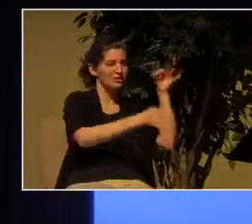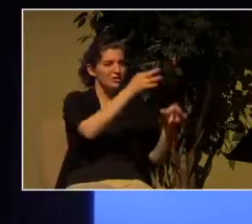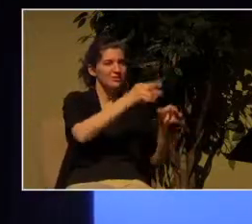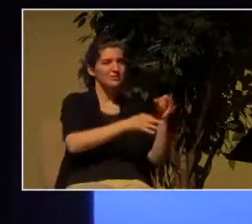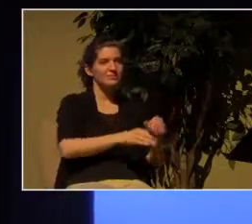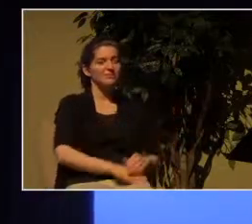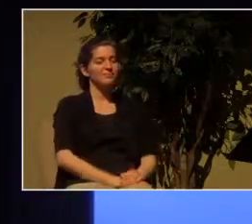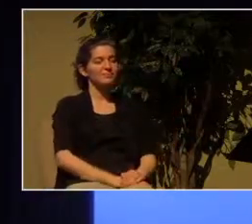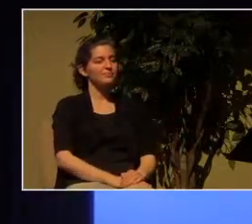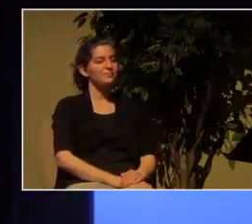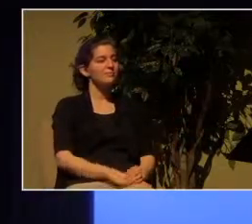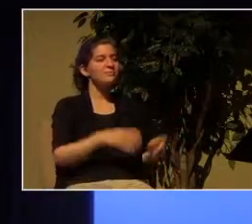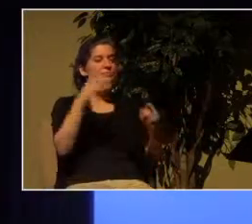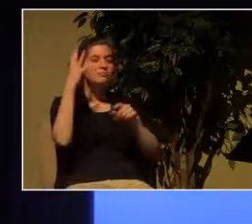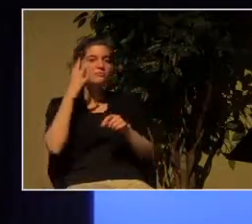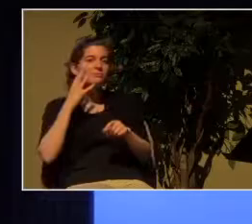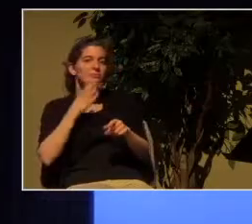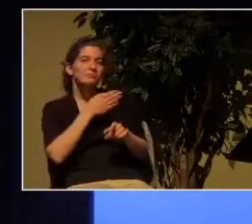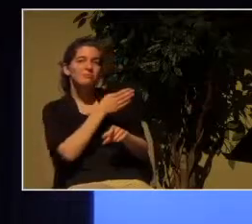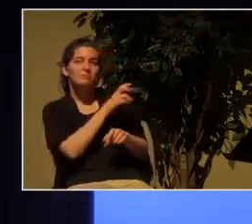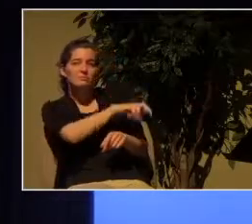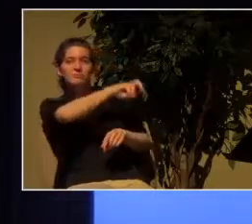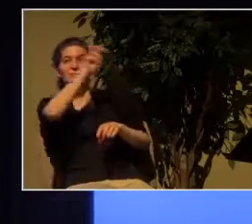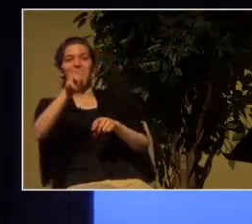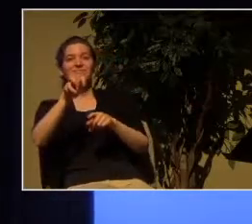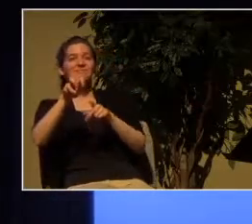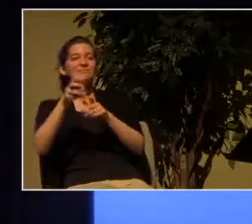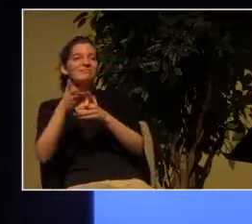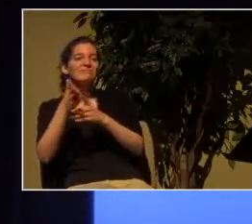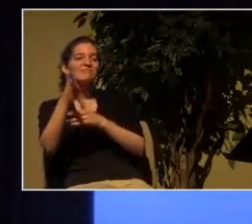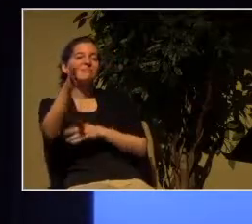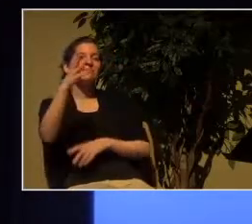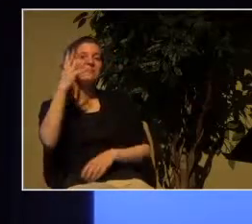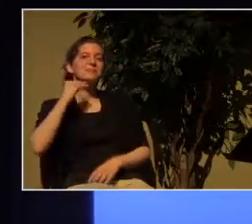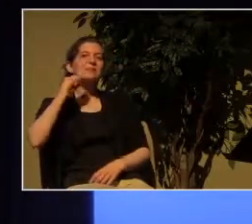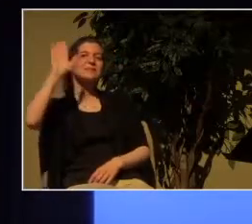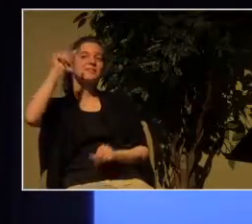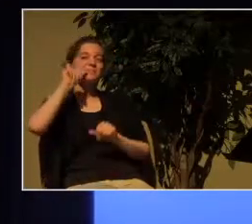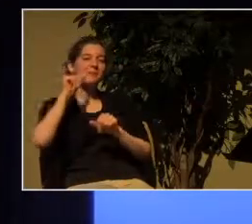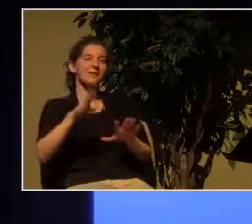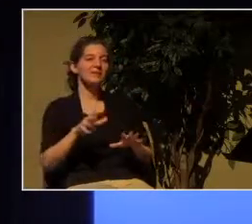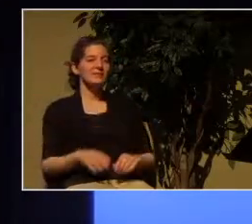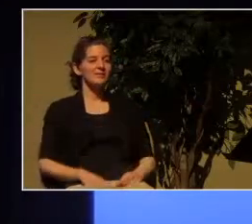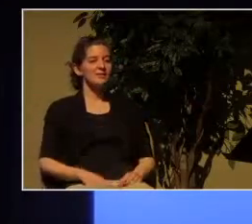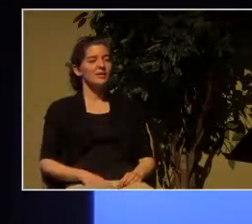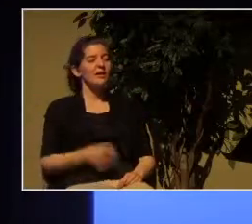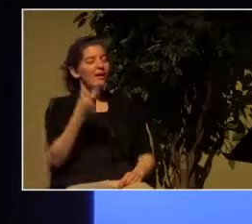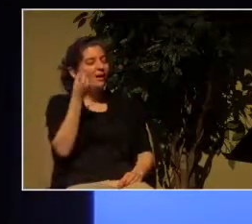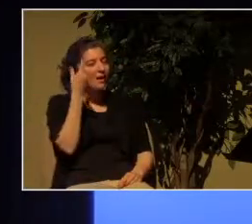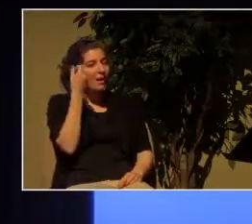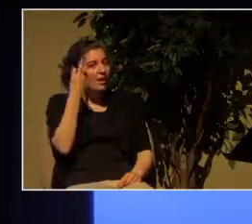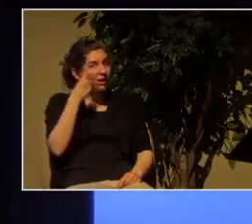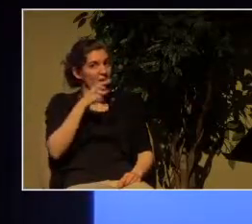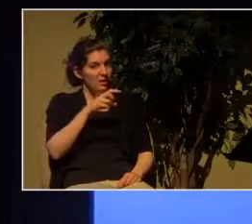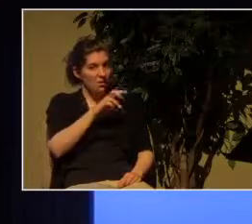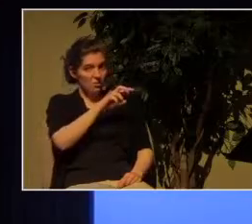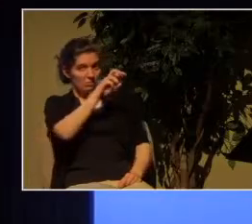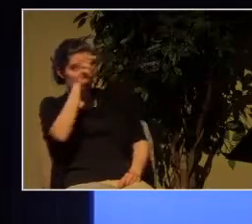the blessings of God but it means we not only have to enter through the narrow gate